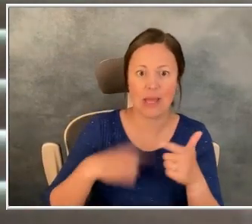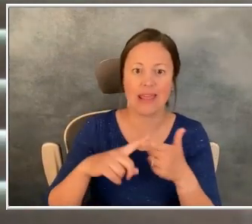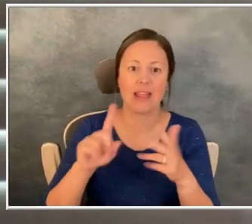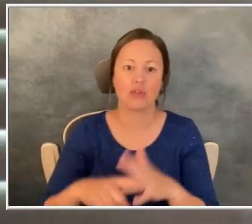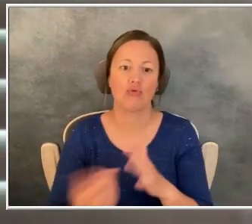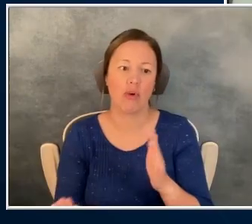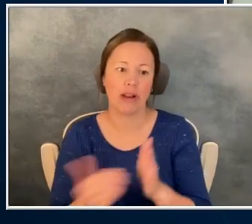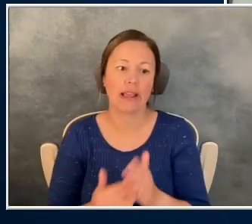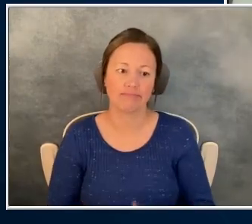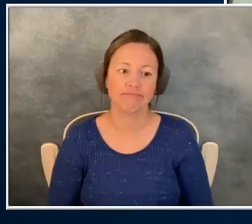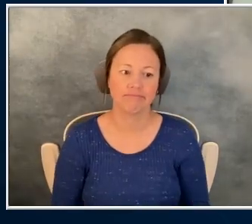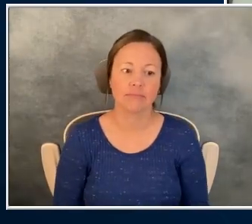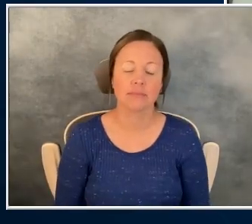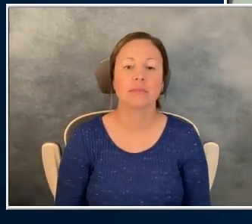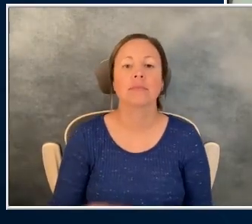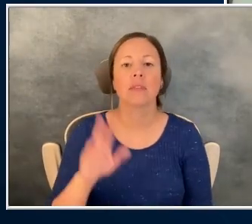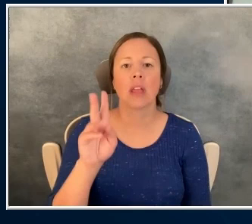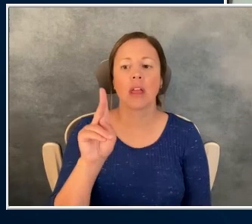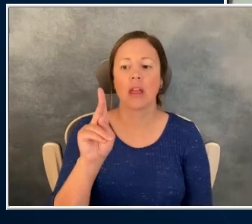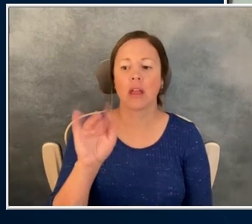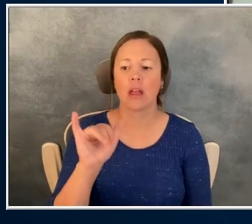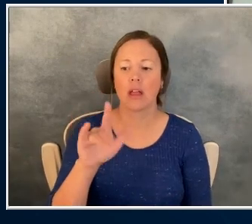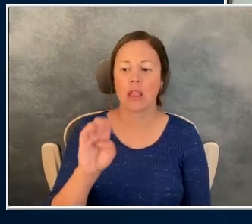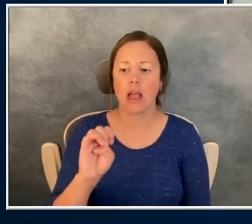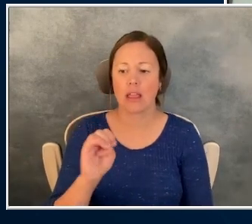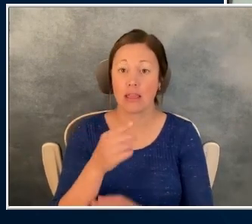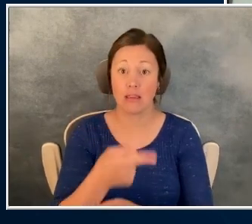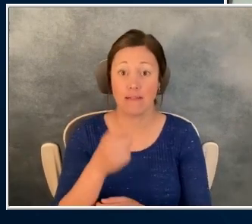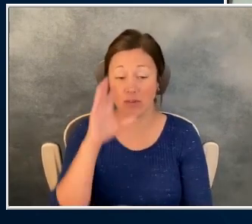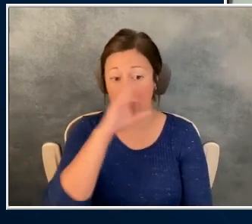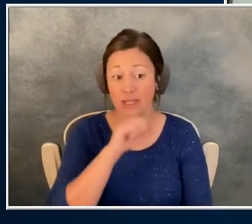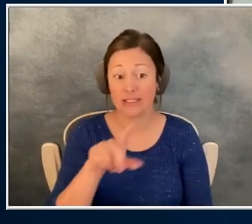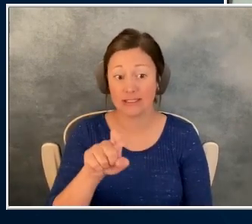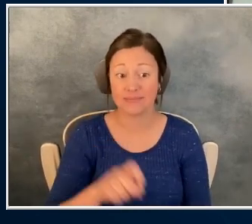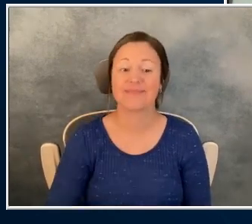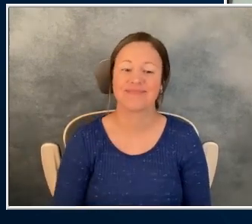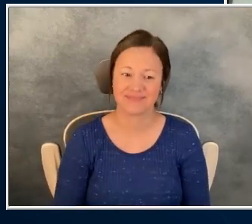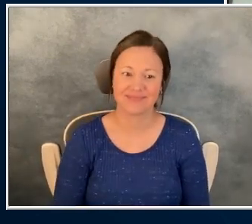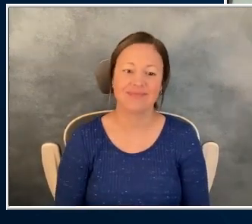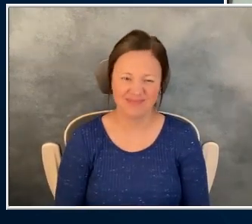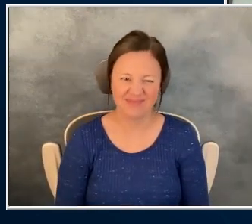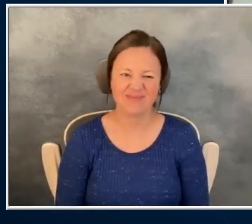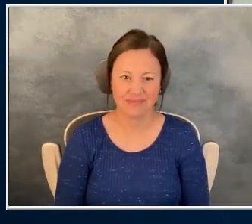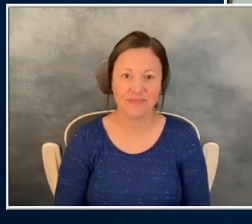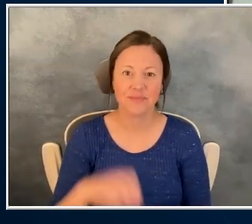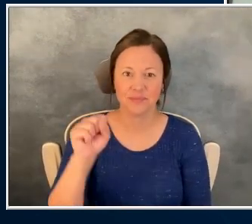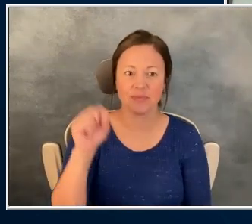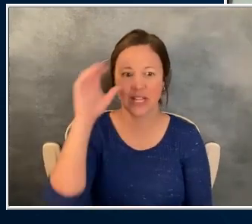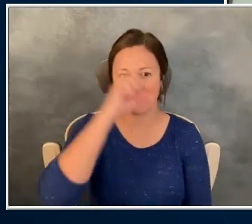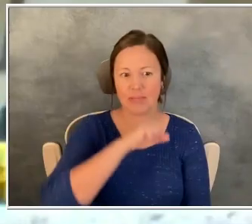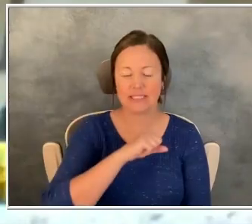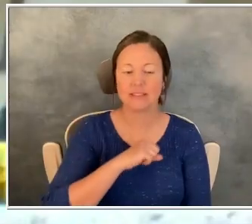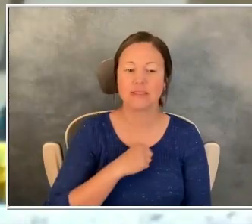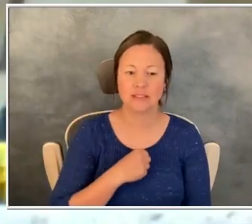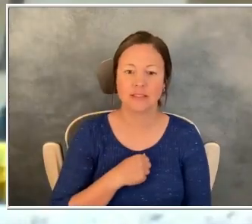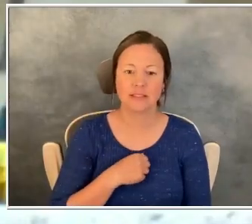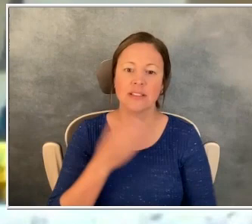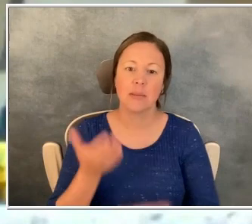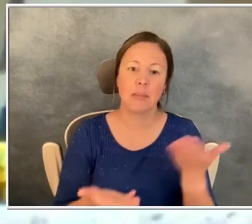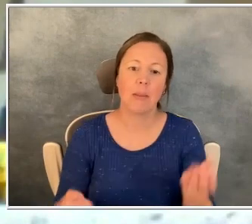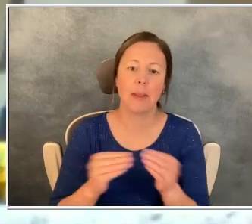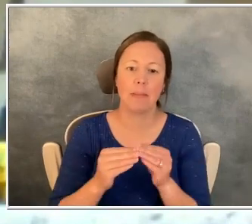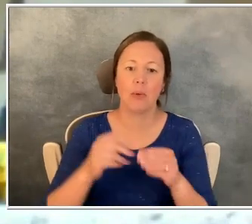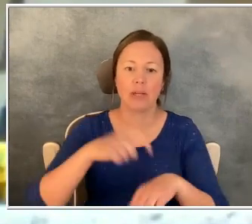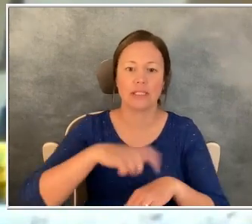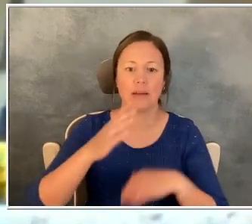next one. And Kyle, what about you, Kyle? Have you ever missed a dose? Yeah. Yeah. I've, I've missed a dose probably more times than